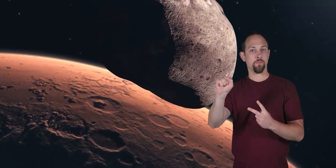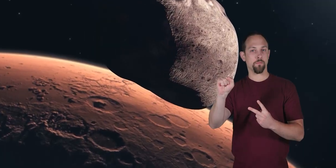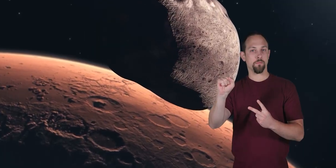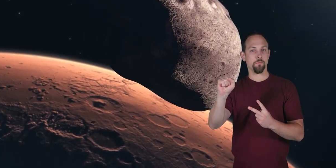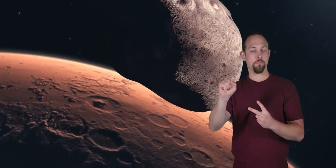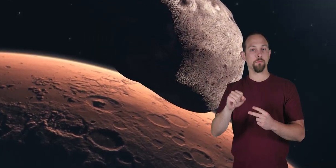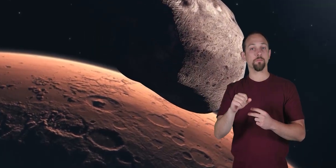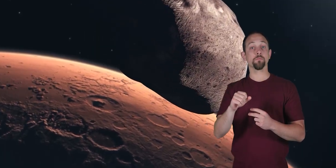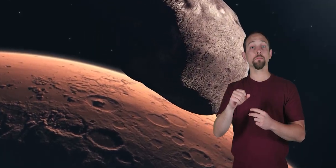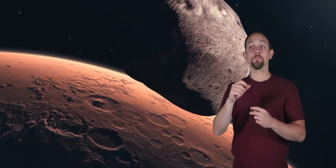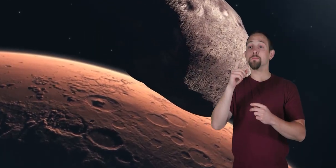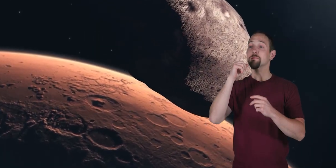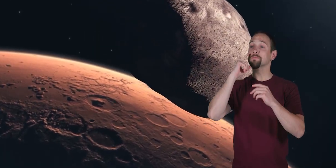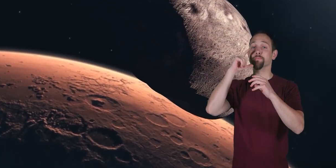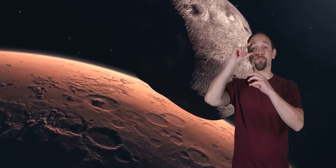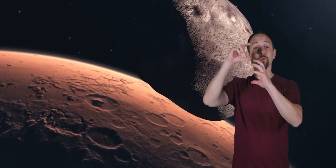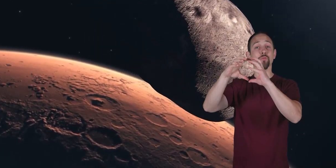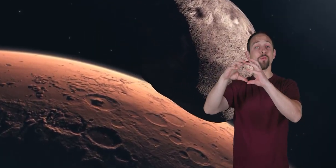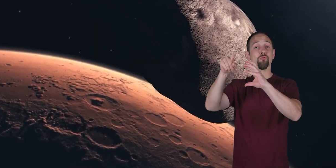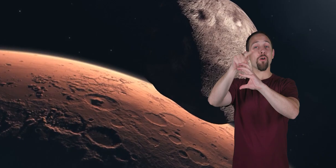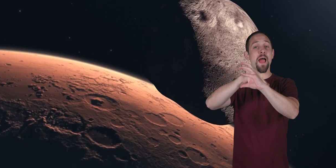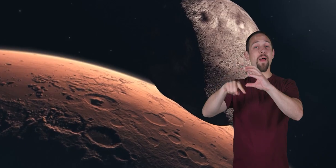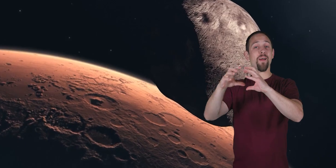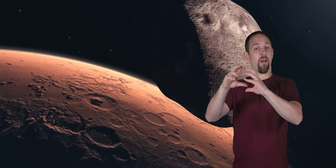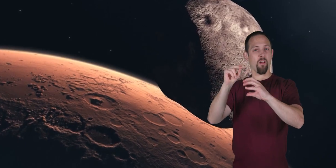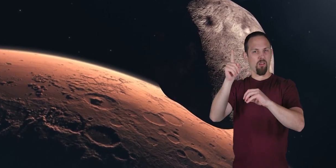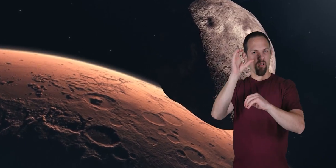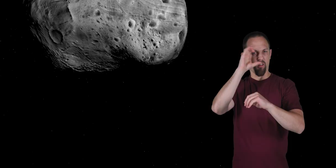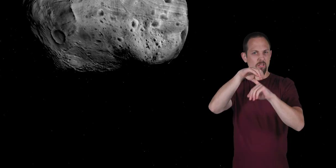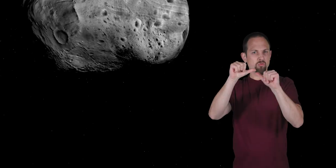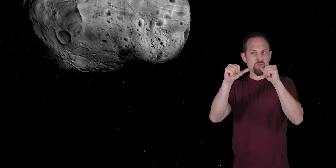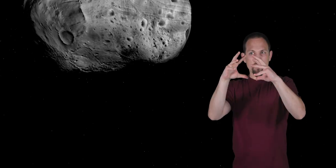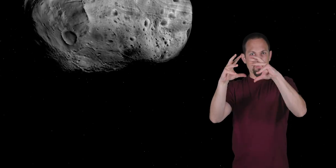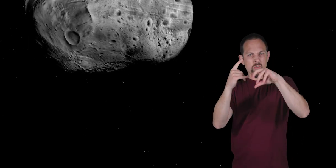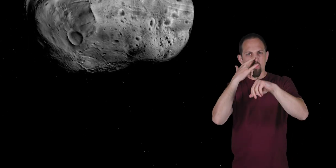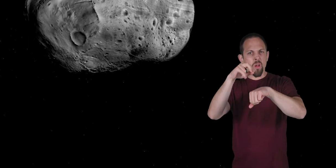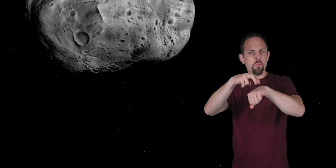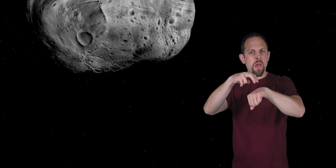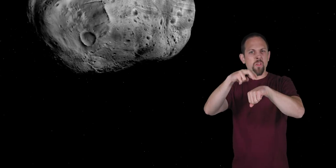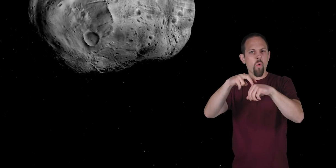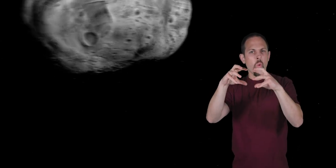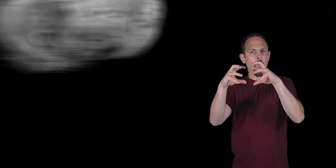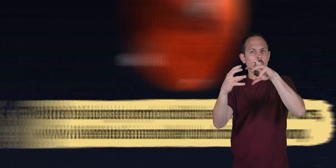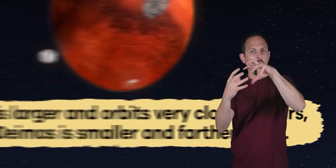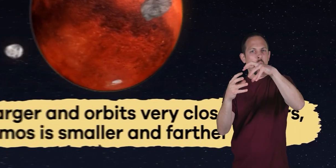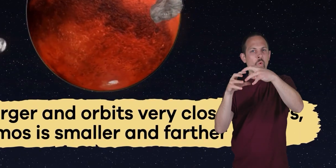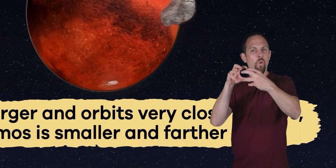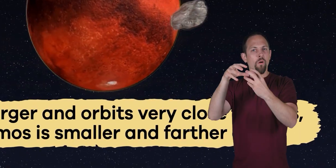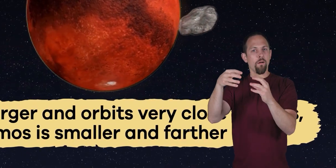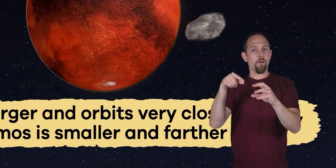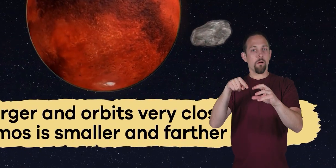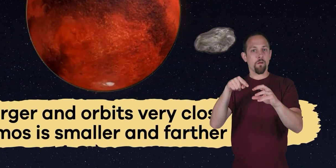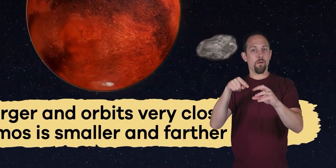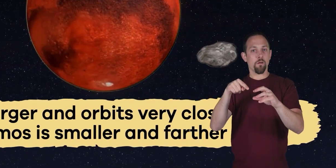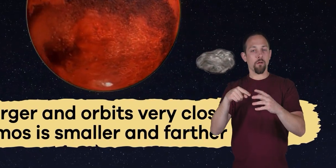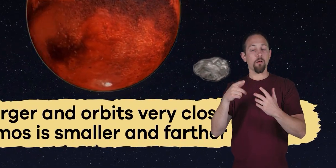of being round like our moon, they are oddly shaped, kind of like potatoes. Phobos is larger